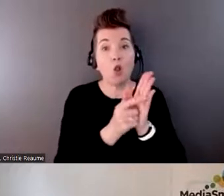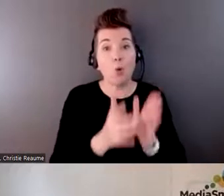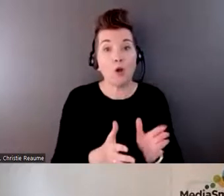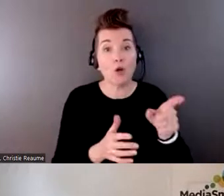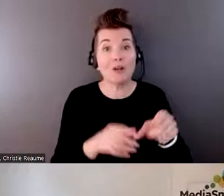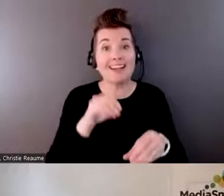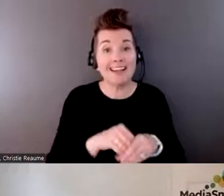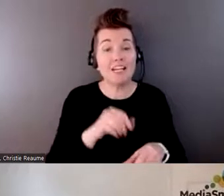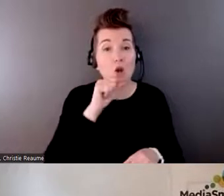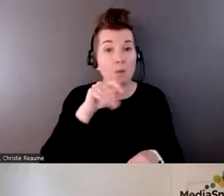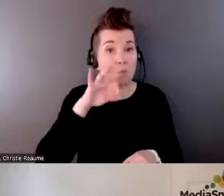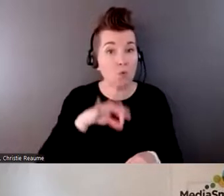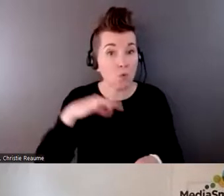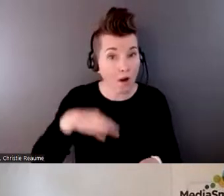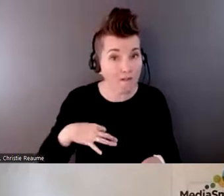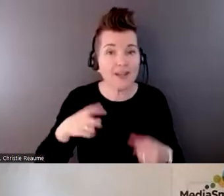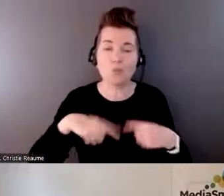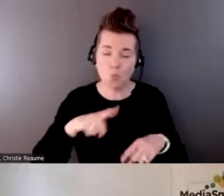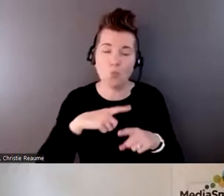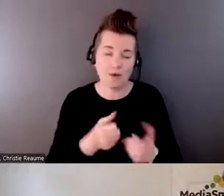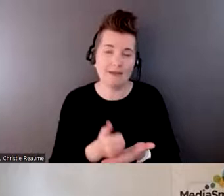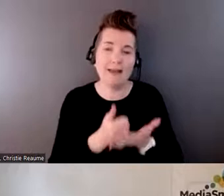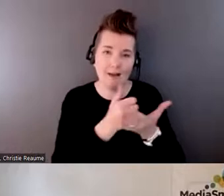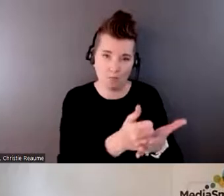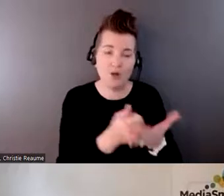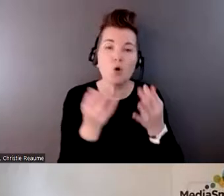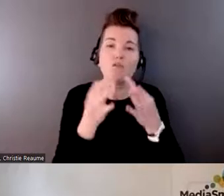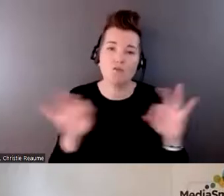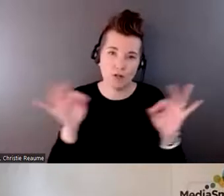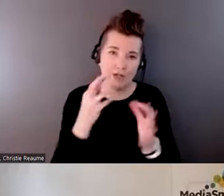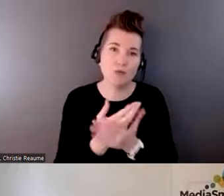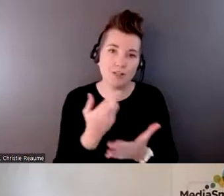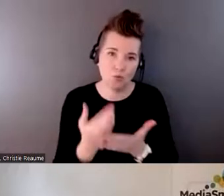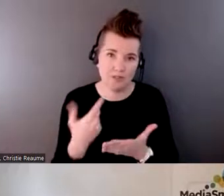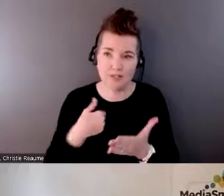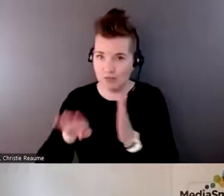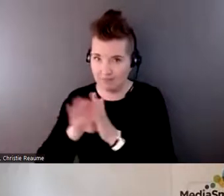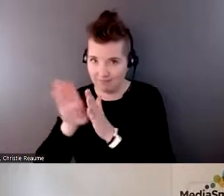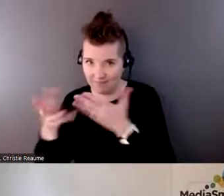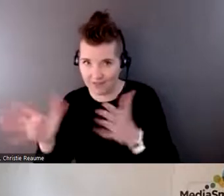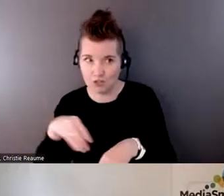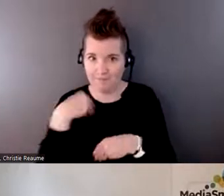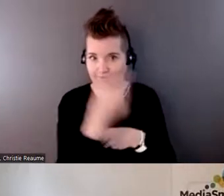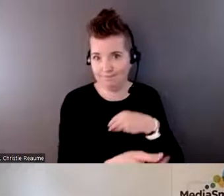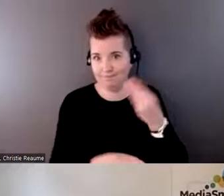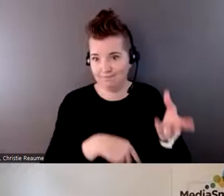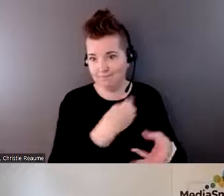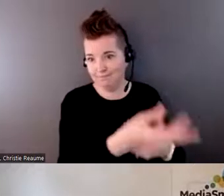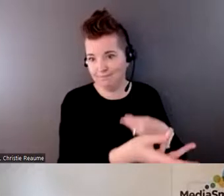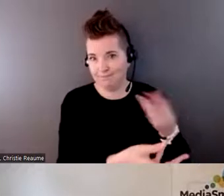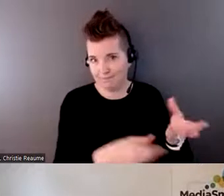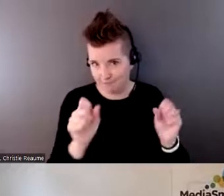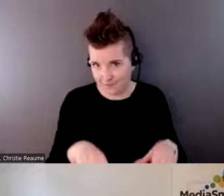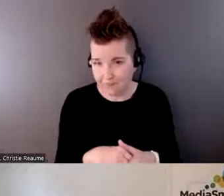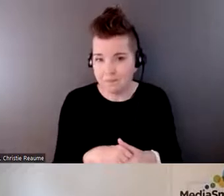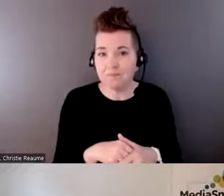we can certainly help with some of the free online stuff that we've developed. But to me, it's more about how can a person,